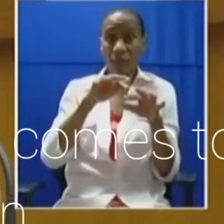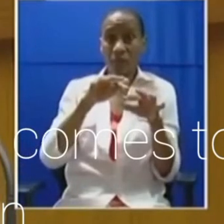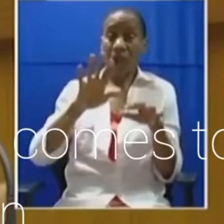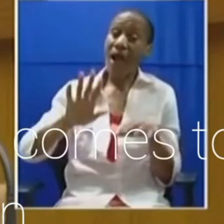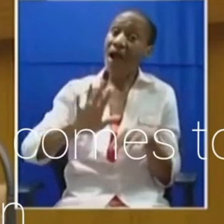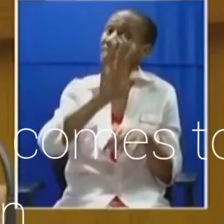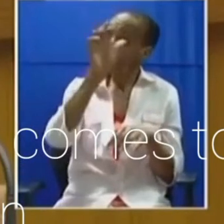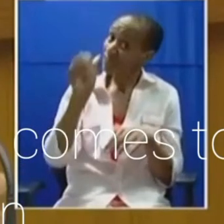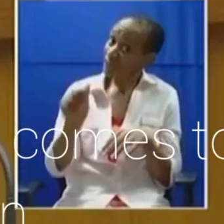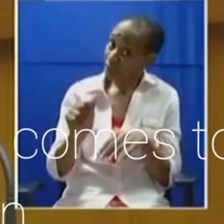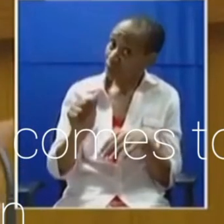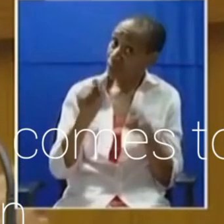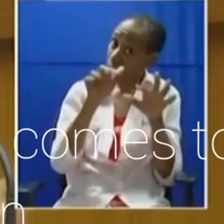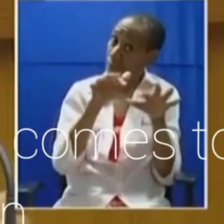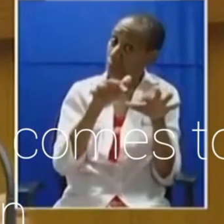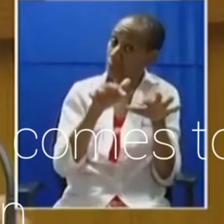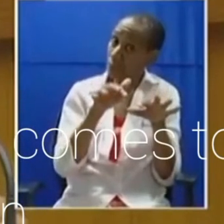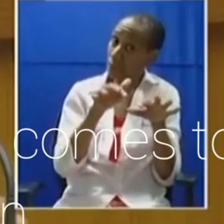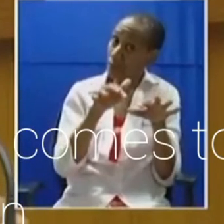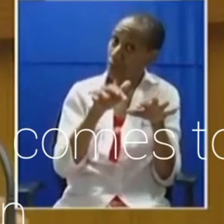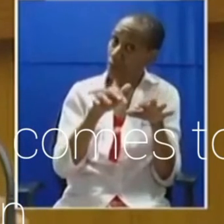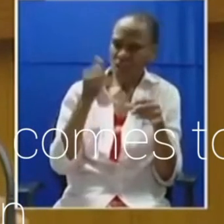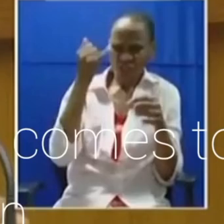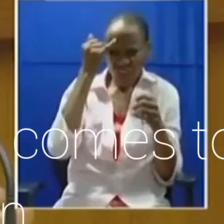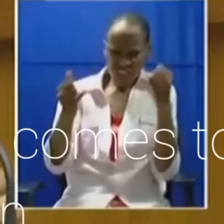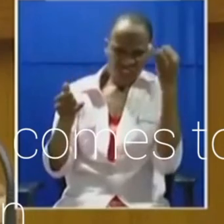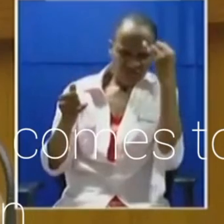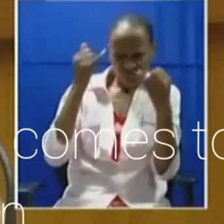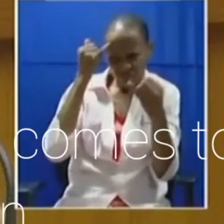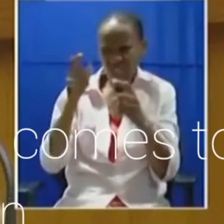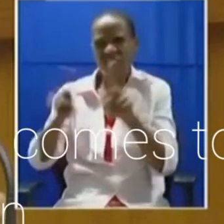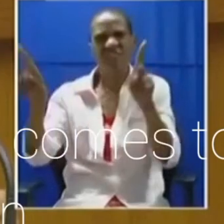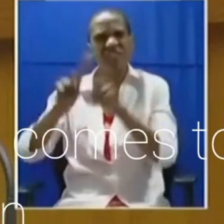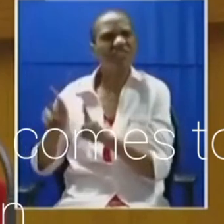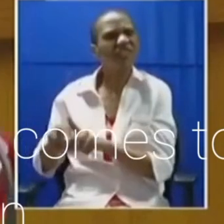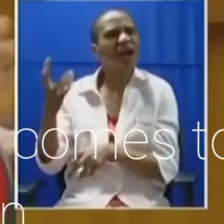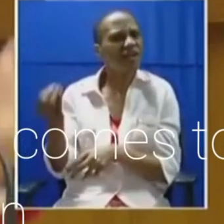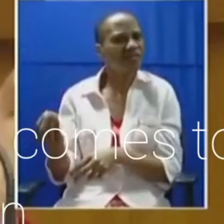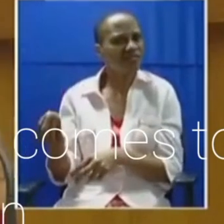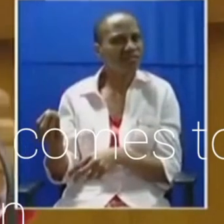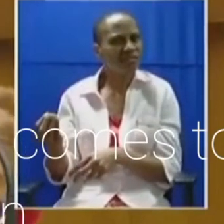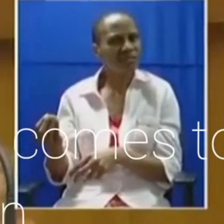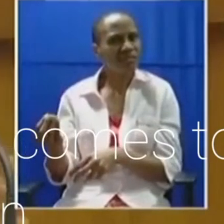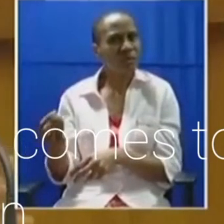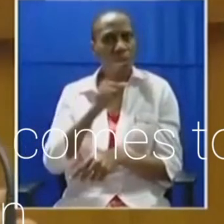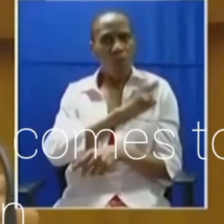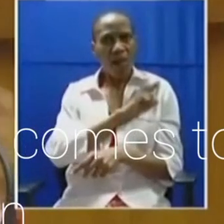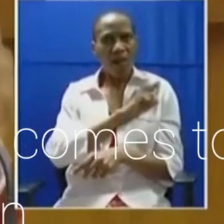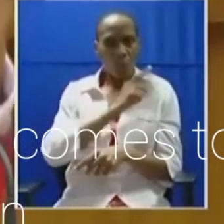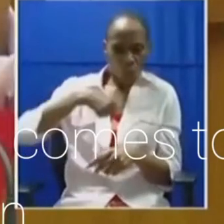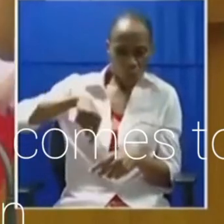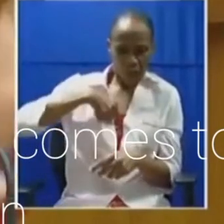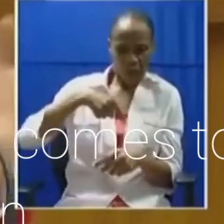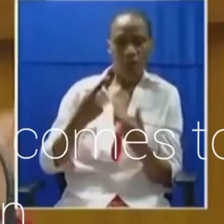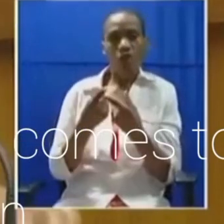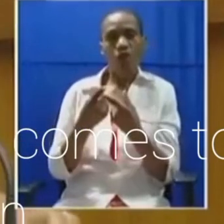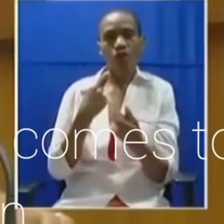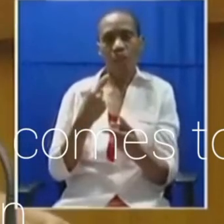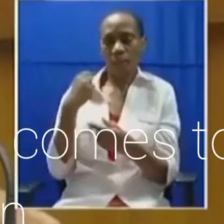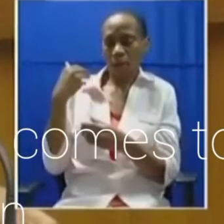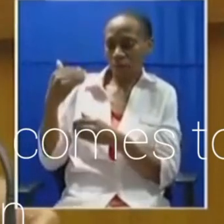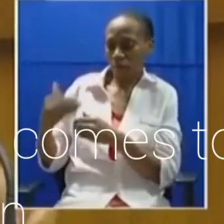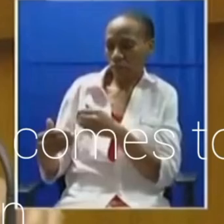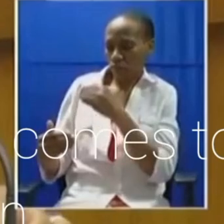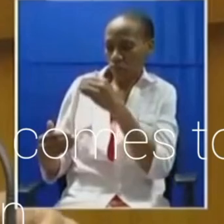in particular, there were different views because we don't come from a process